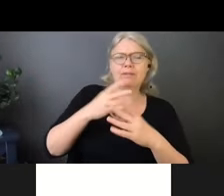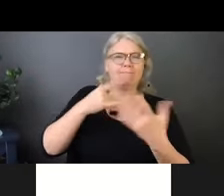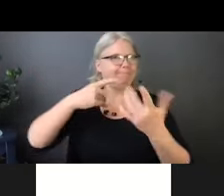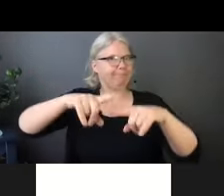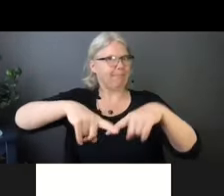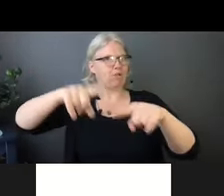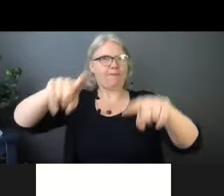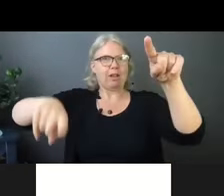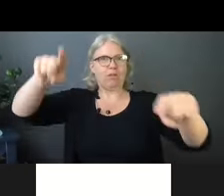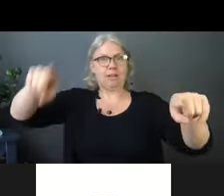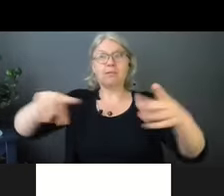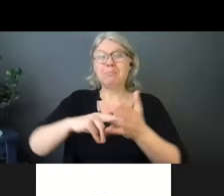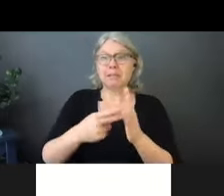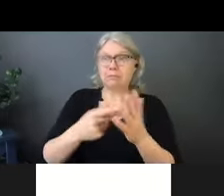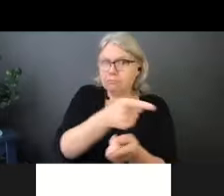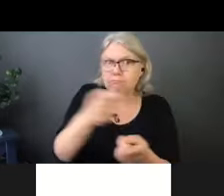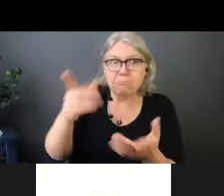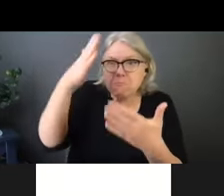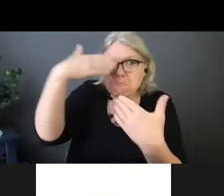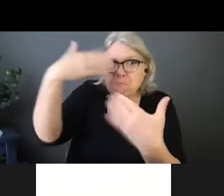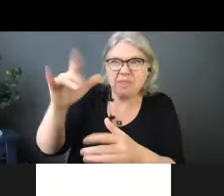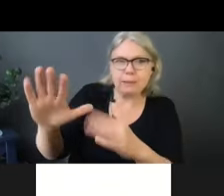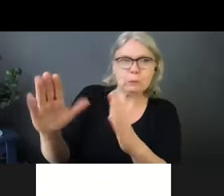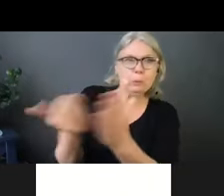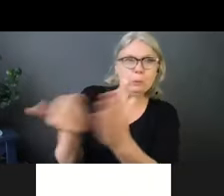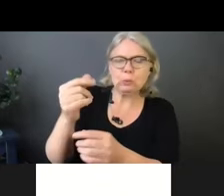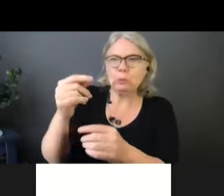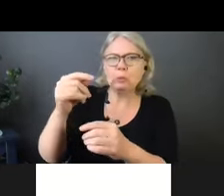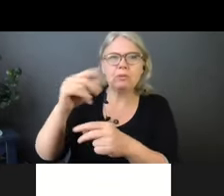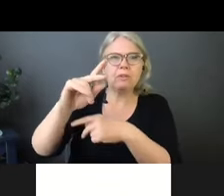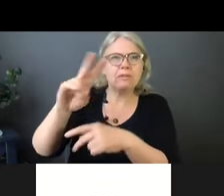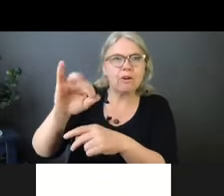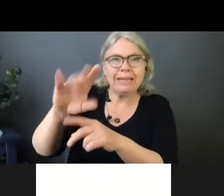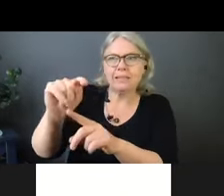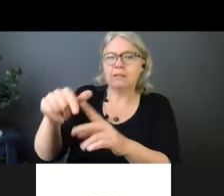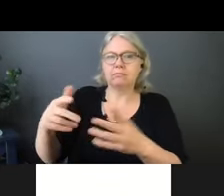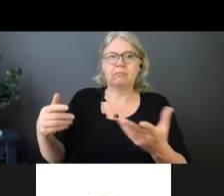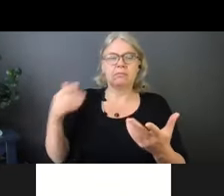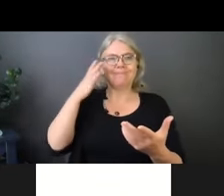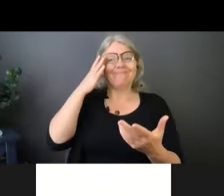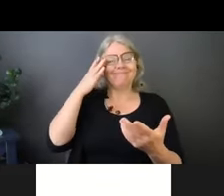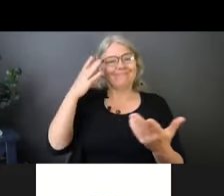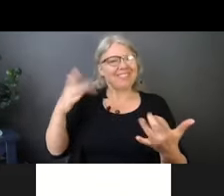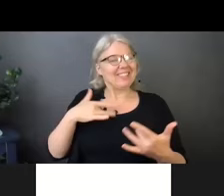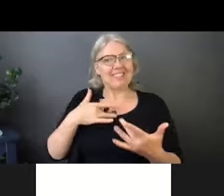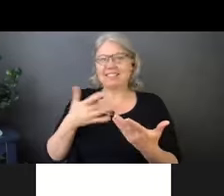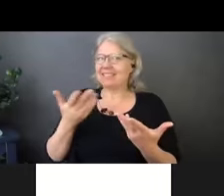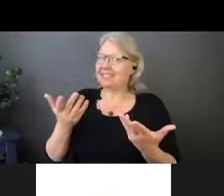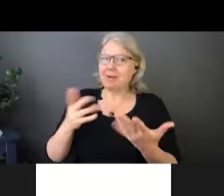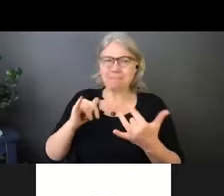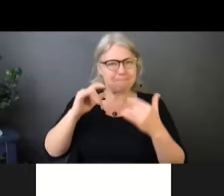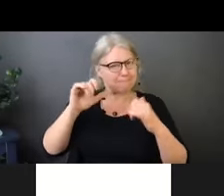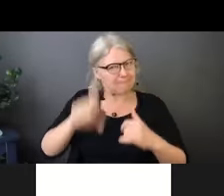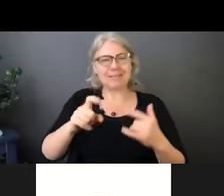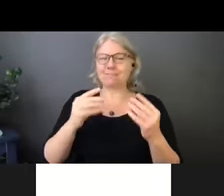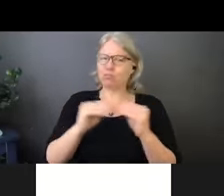need to be even more diligent. It's interesting that we're seeing a lot of our schools, uh, closing again and going to online learning because of